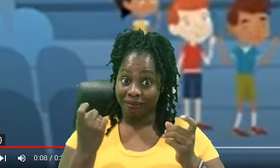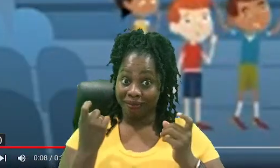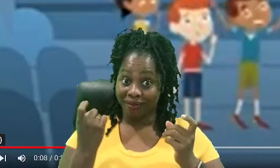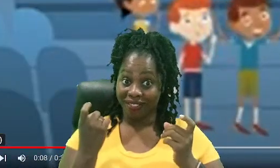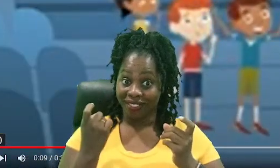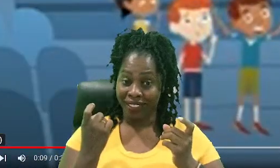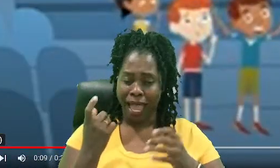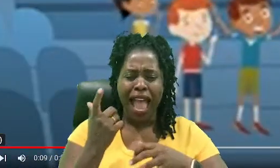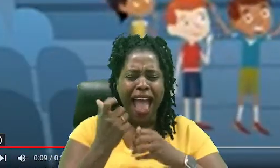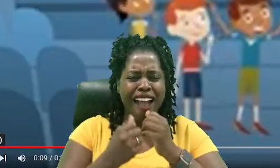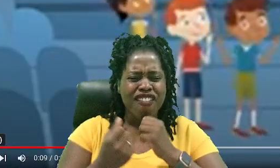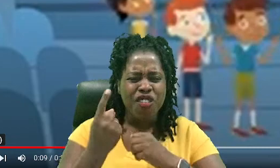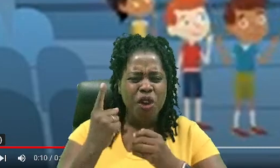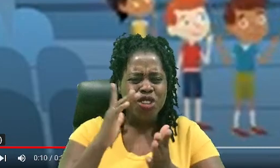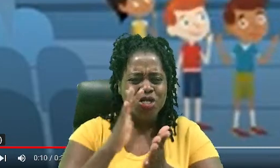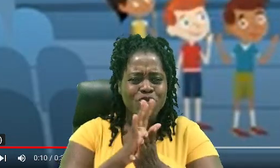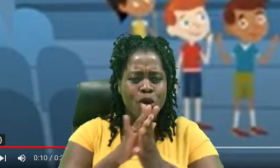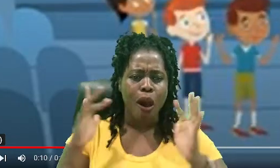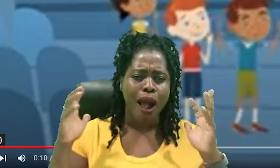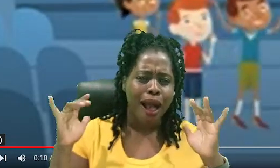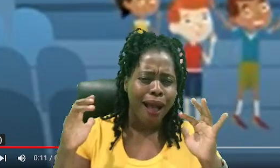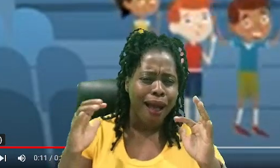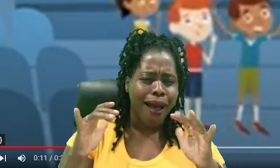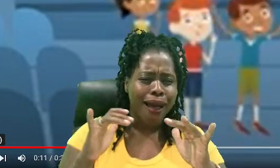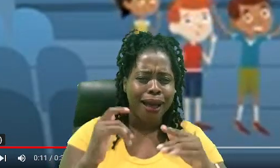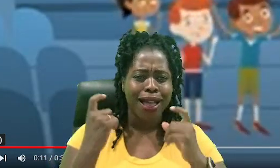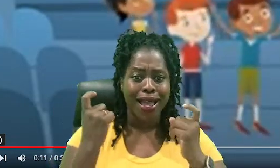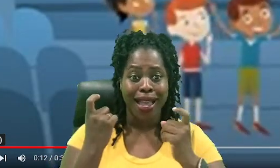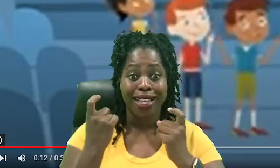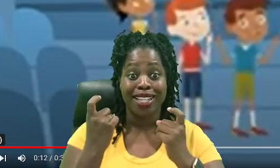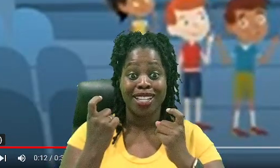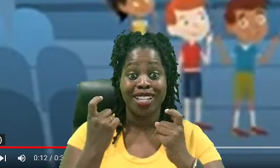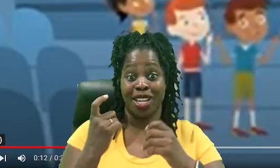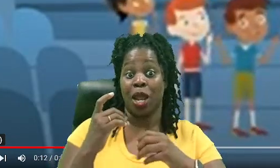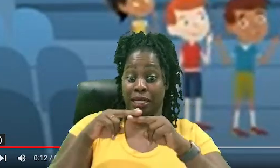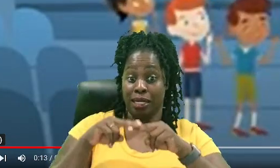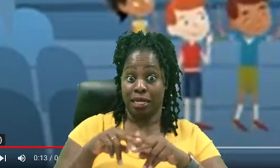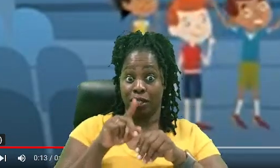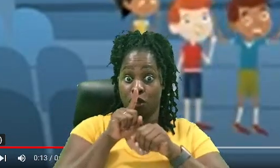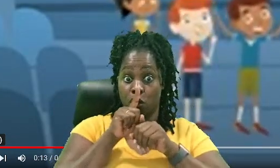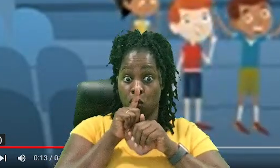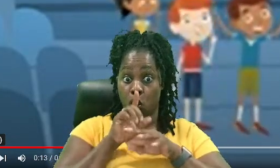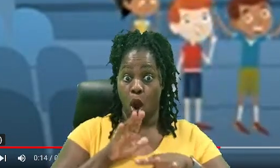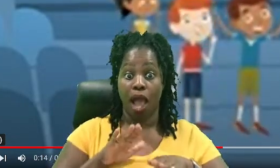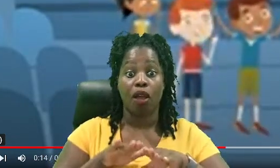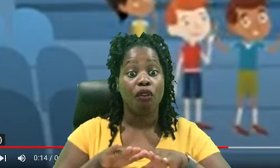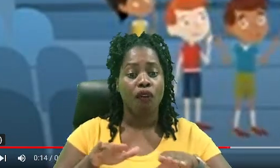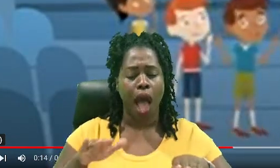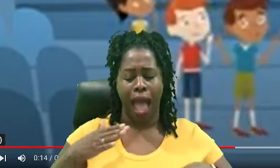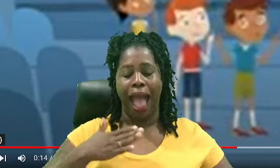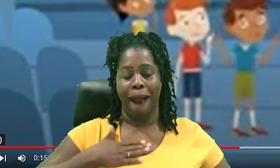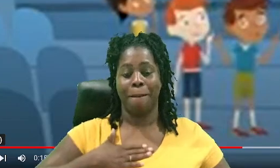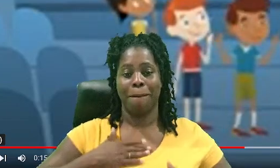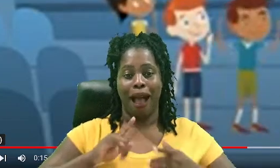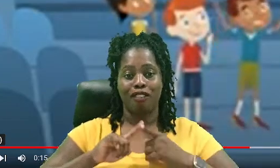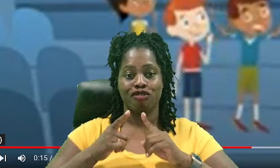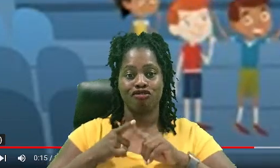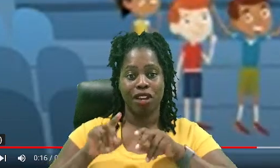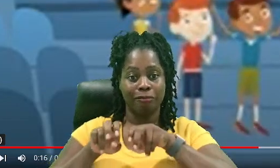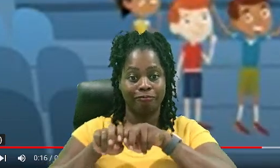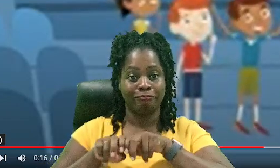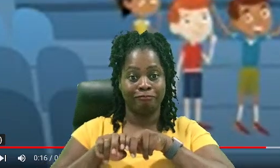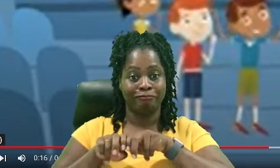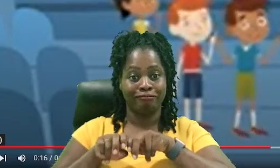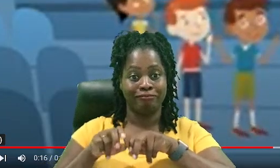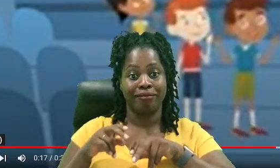Everyone in the school comes into the gym and sits down quietly on the floor. I will have my friends sitting beside me. We can listen and